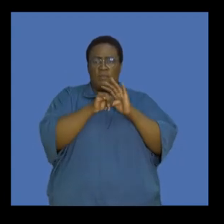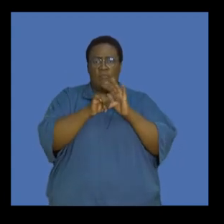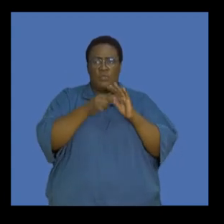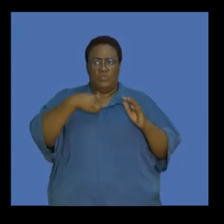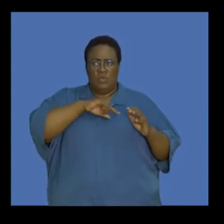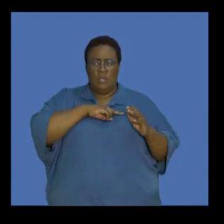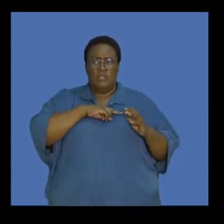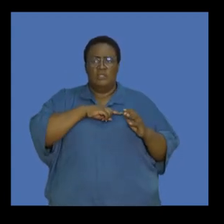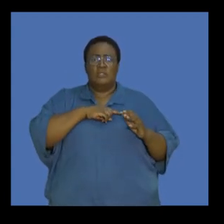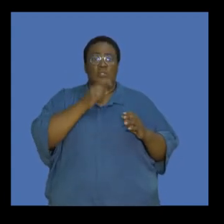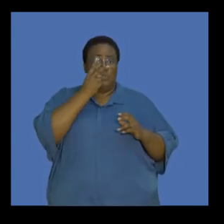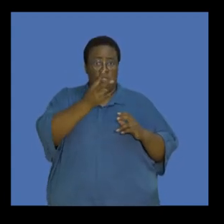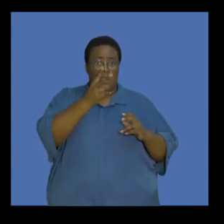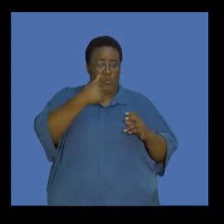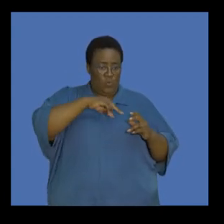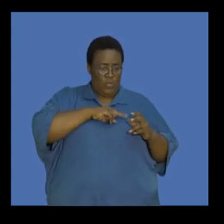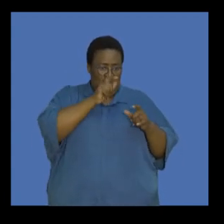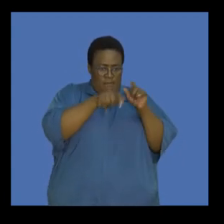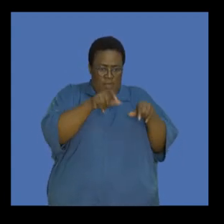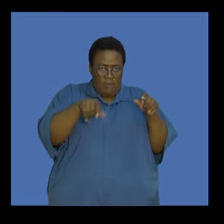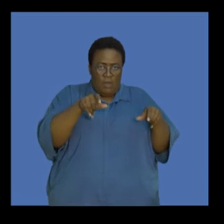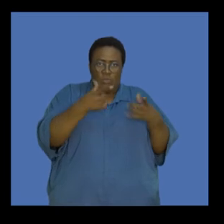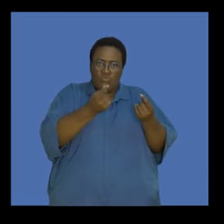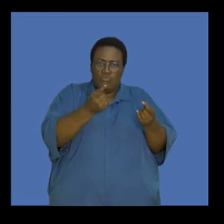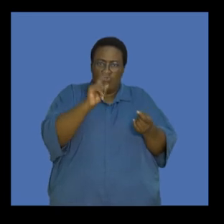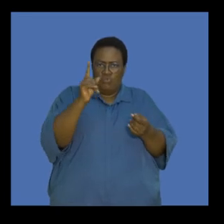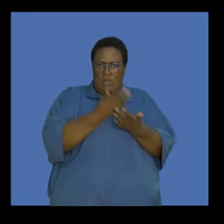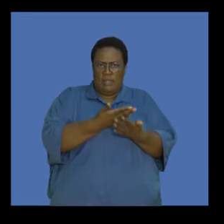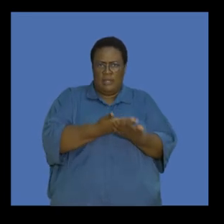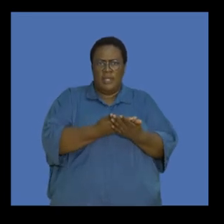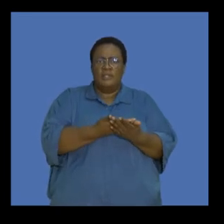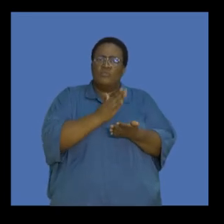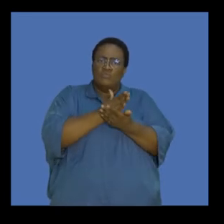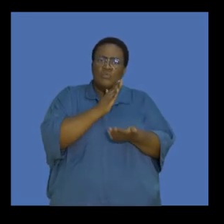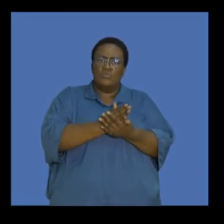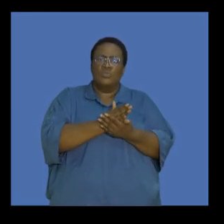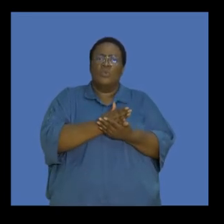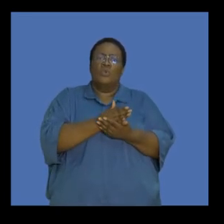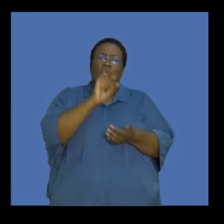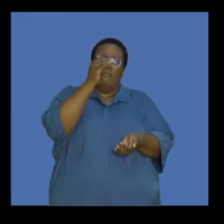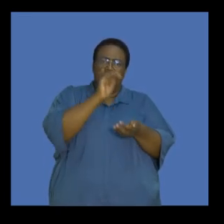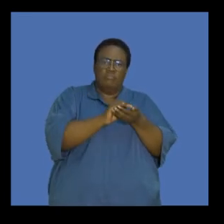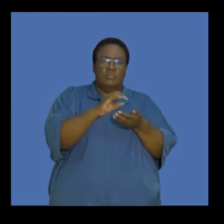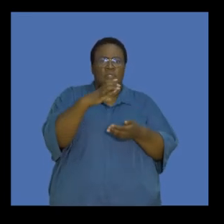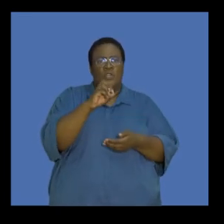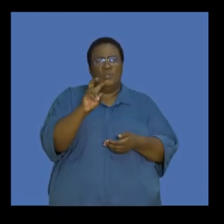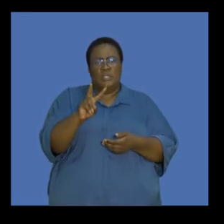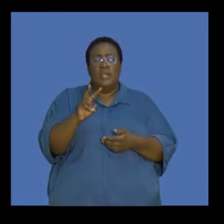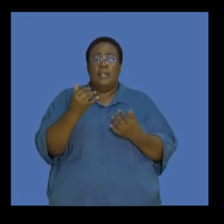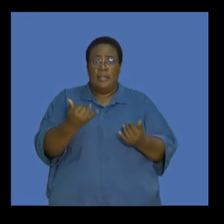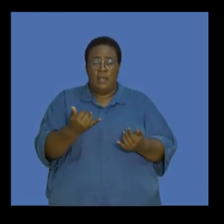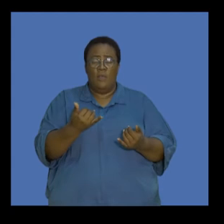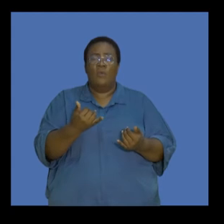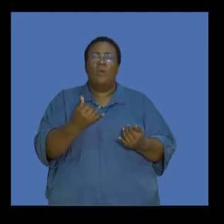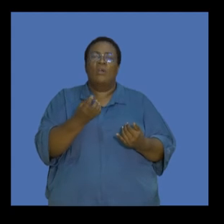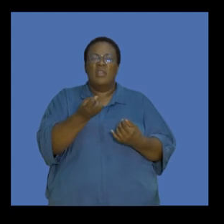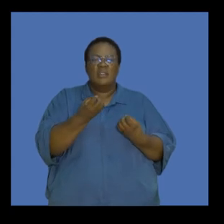have. And so it's important for us to recognize what we as individuals can do in terms of trying to reduce our carbon footprint. So